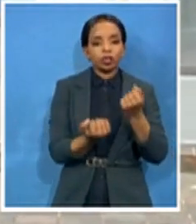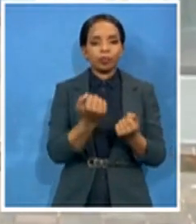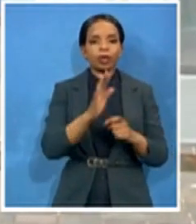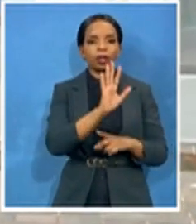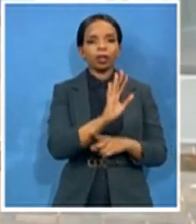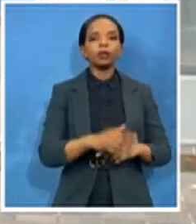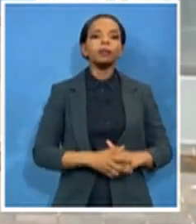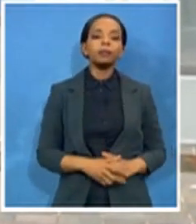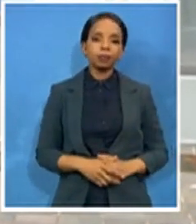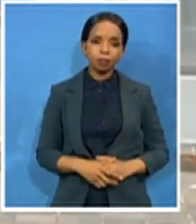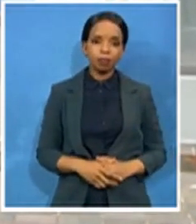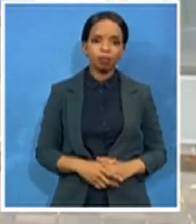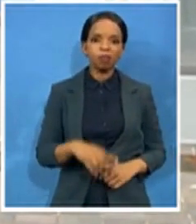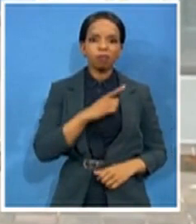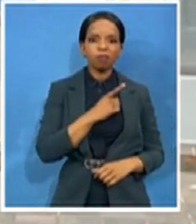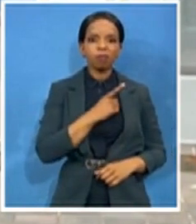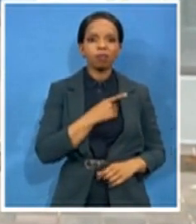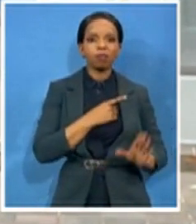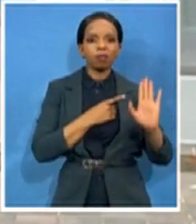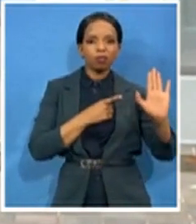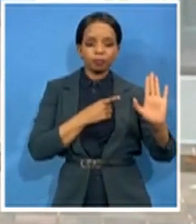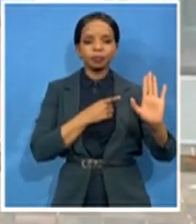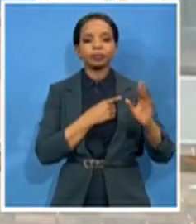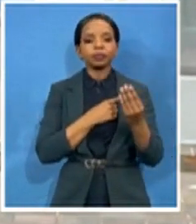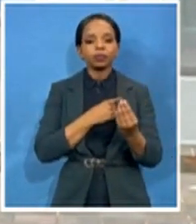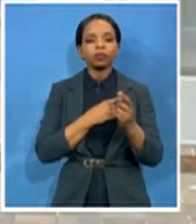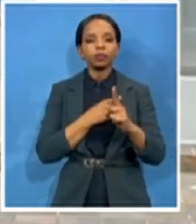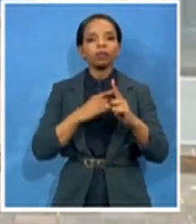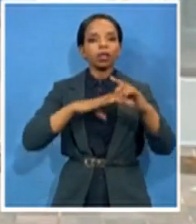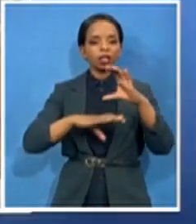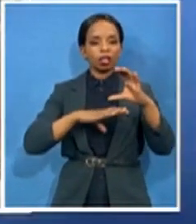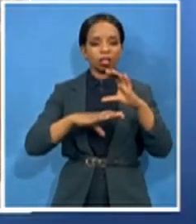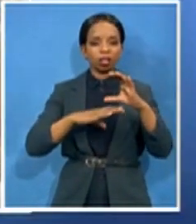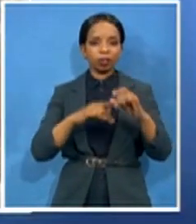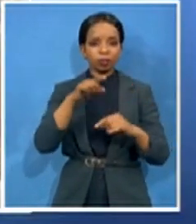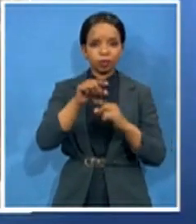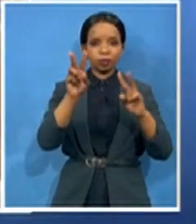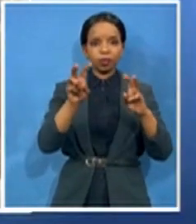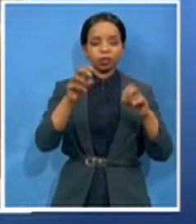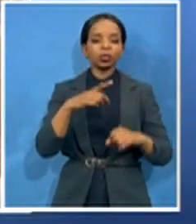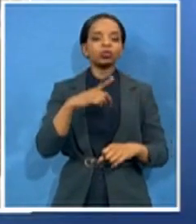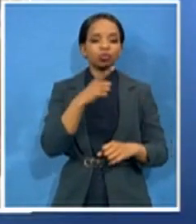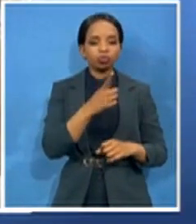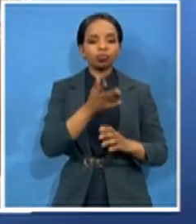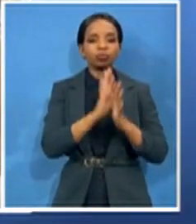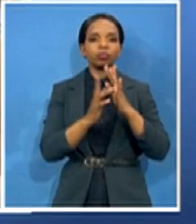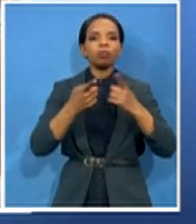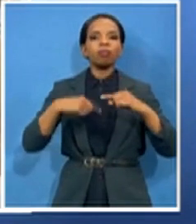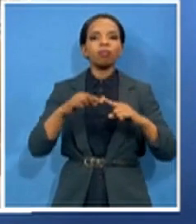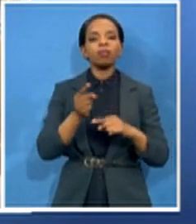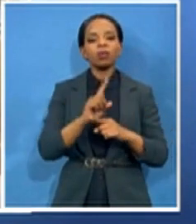regarding that and that they are fully cooperating with the SIU from us here in East London and back to the Institute as well.